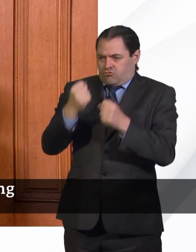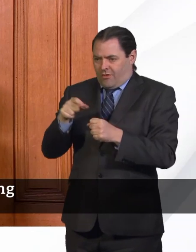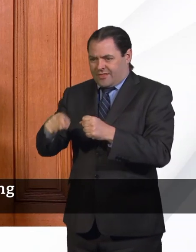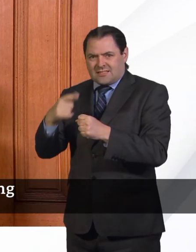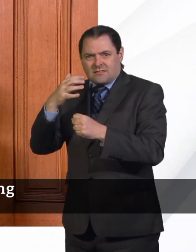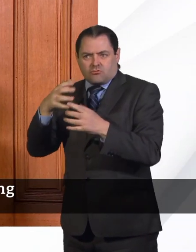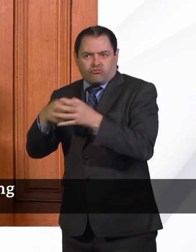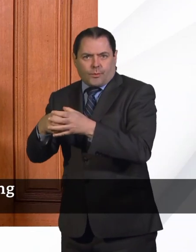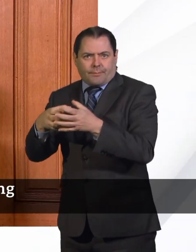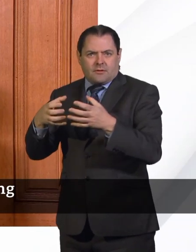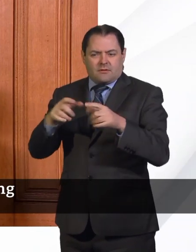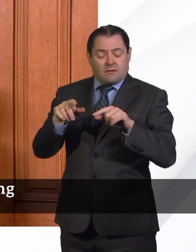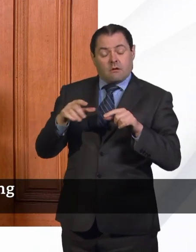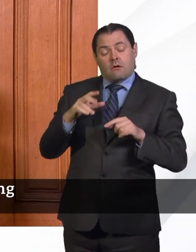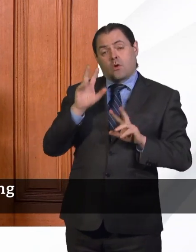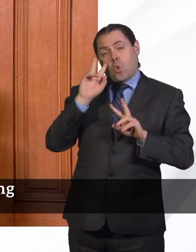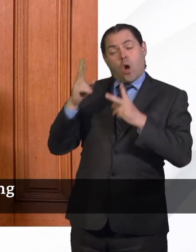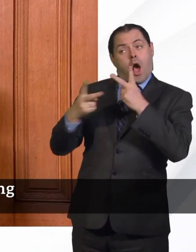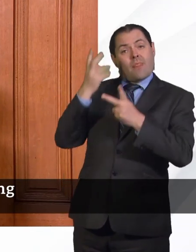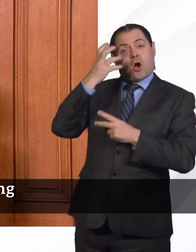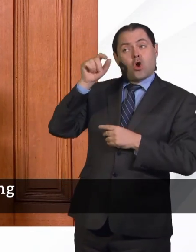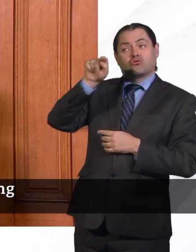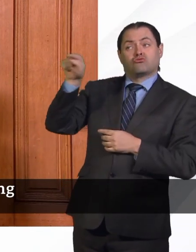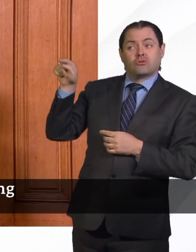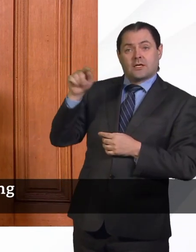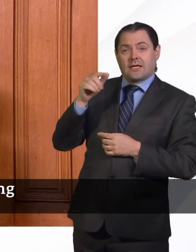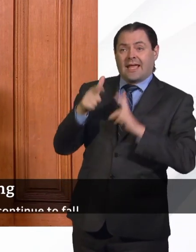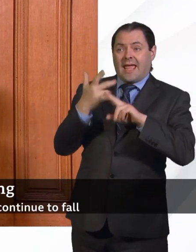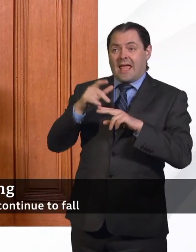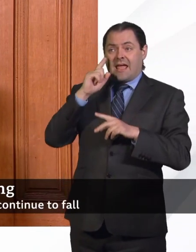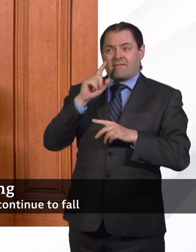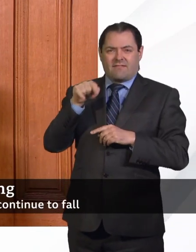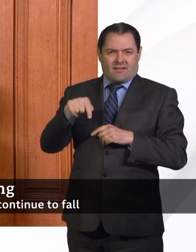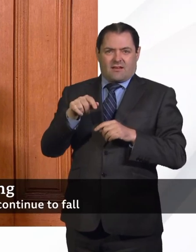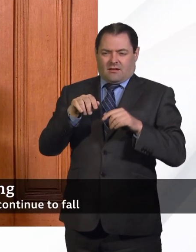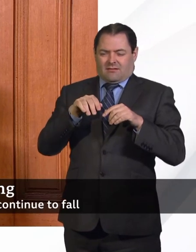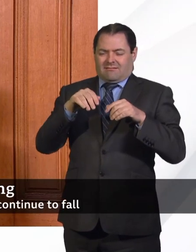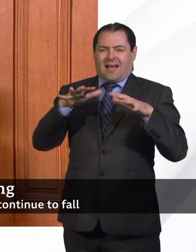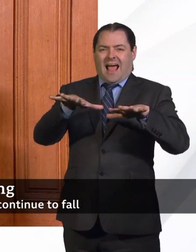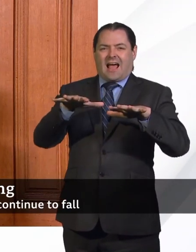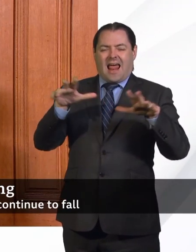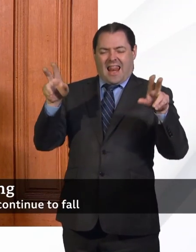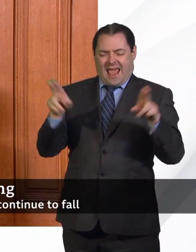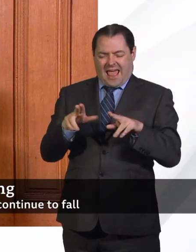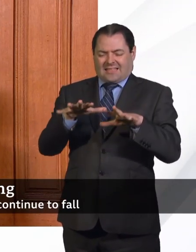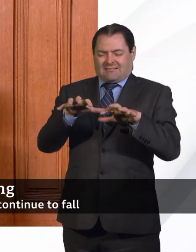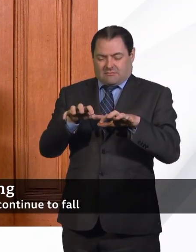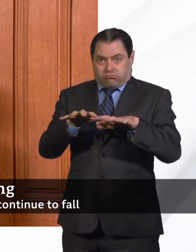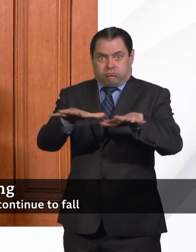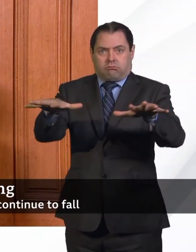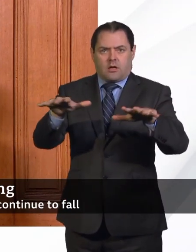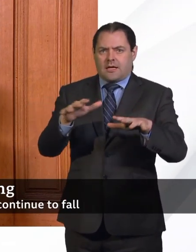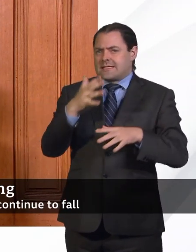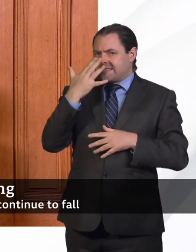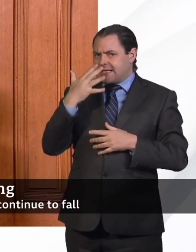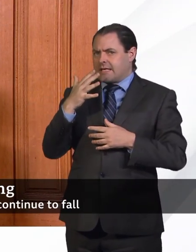countries, that if we do get recrudescence, which is the technical term of the virus, it would be patchy. It would be in